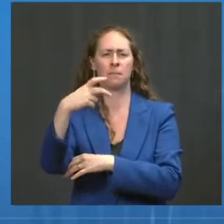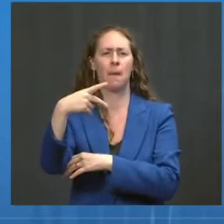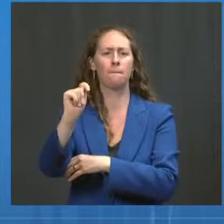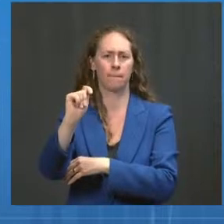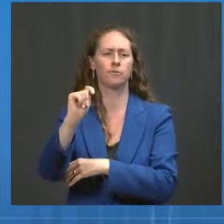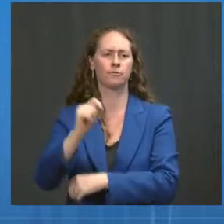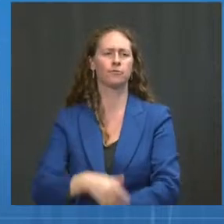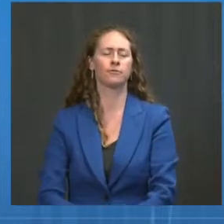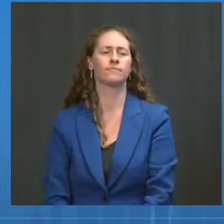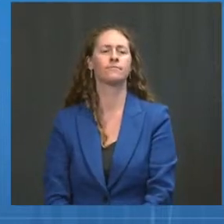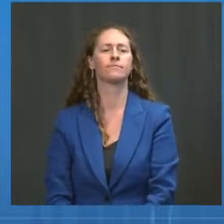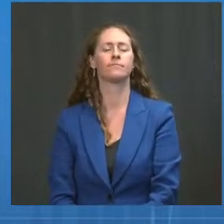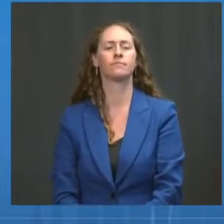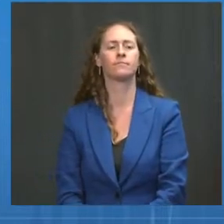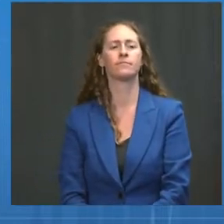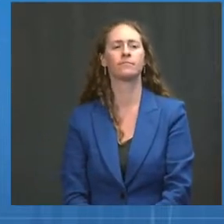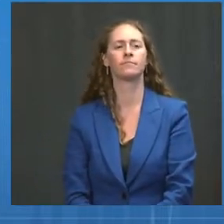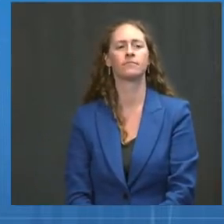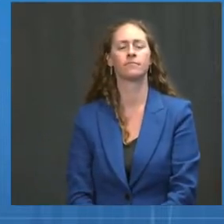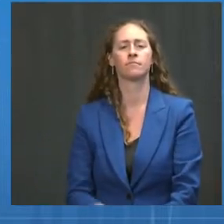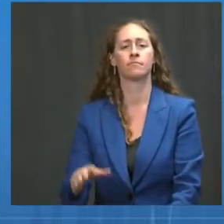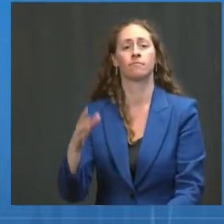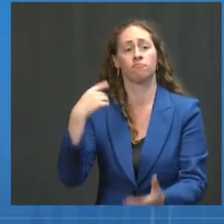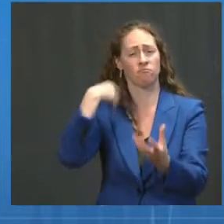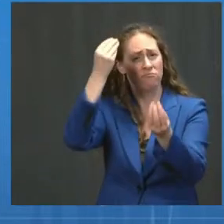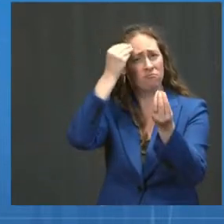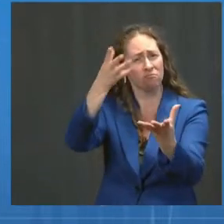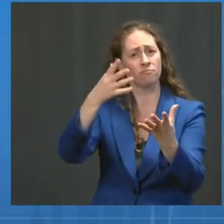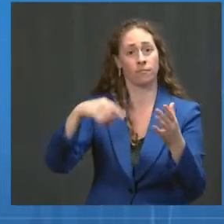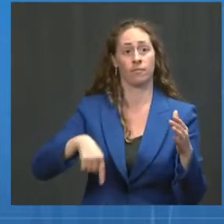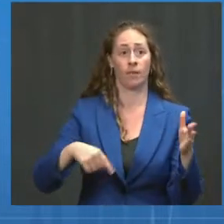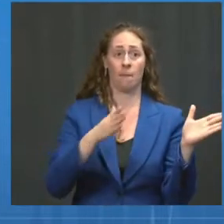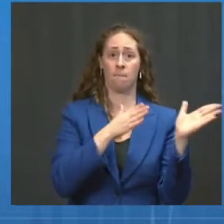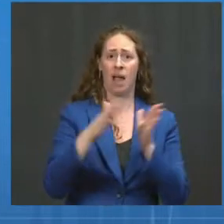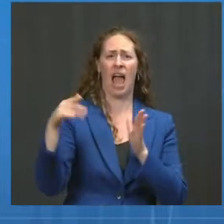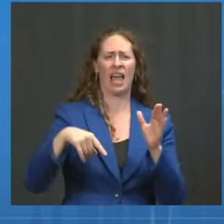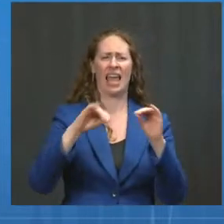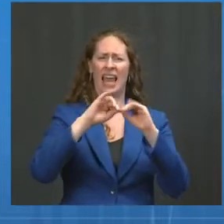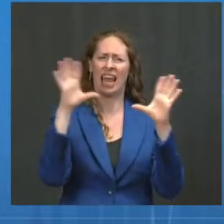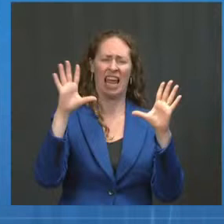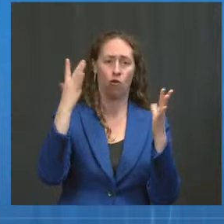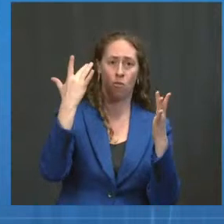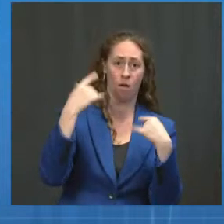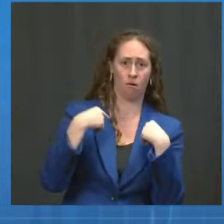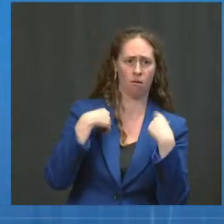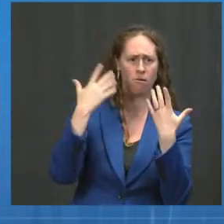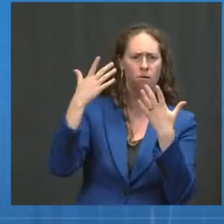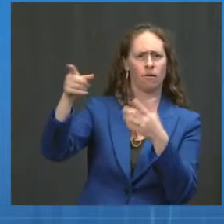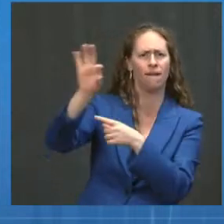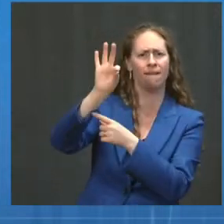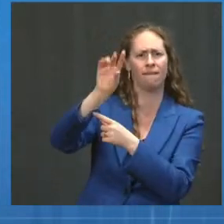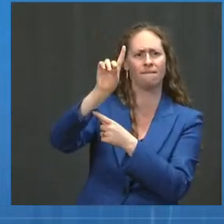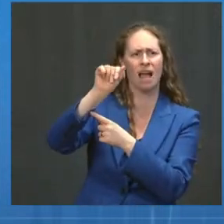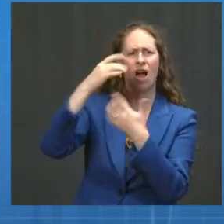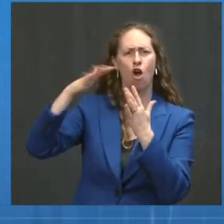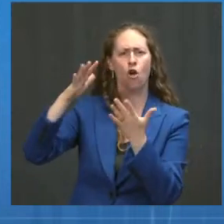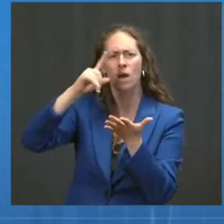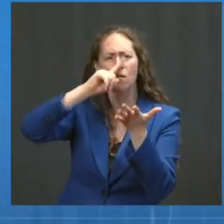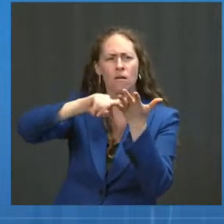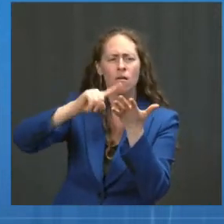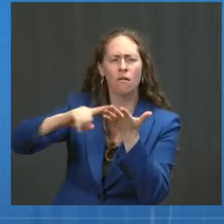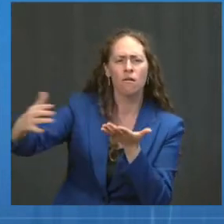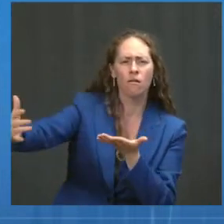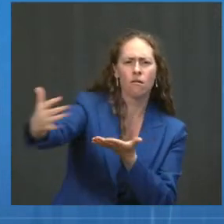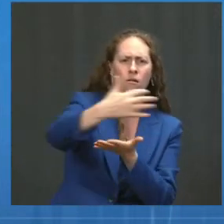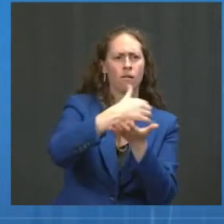is pending the FDA conducting an independent evaluation of the safety and effectiveness of a third dose of the Pfizer